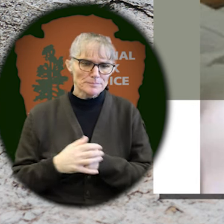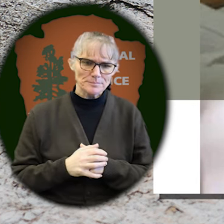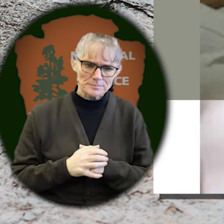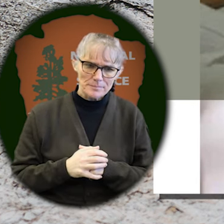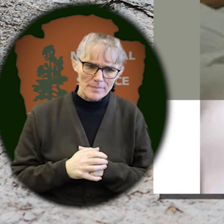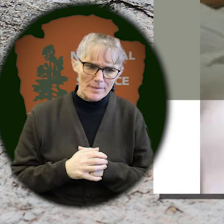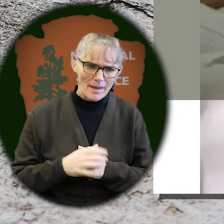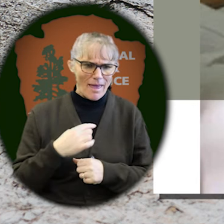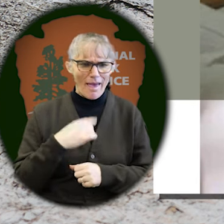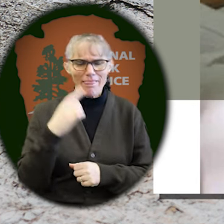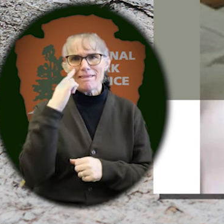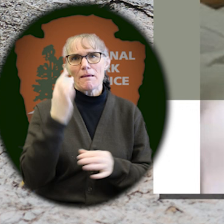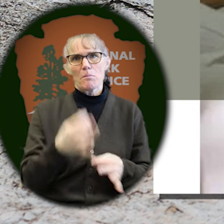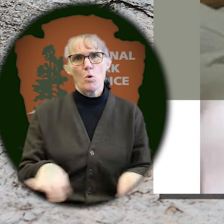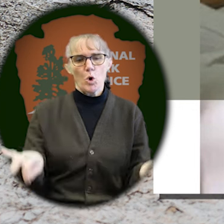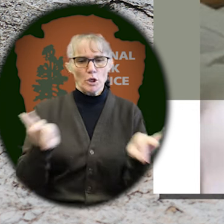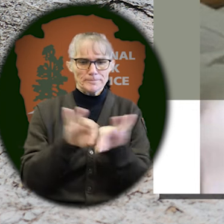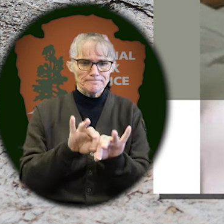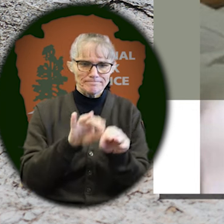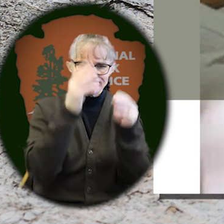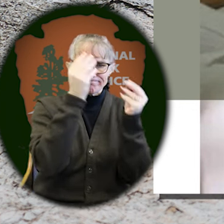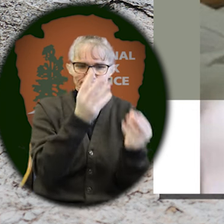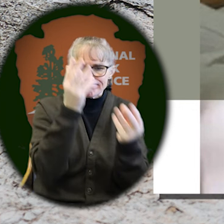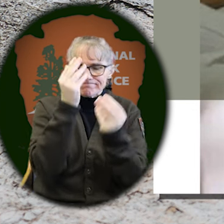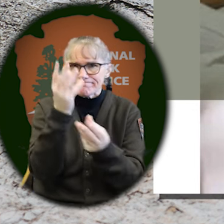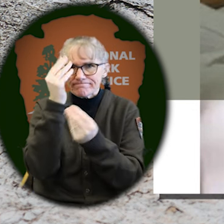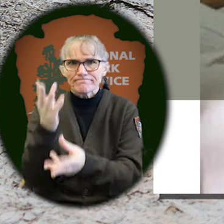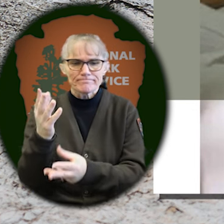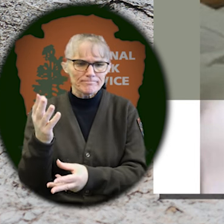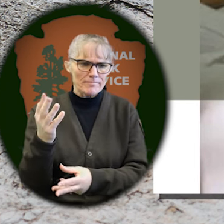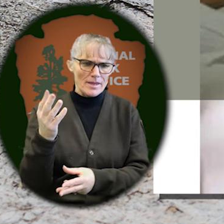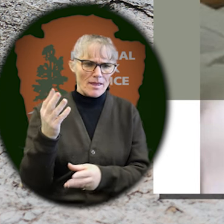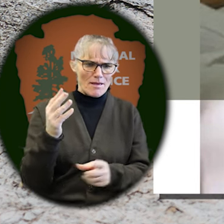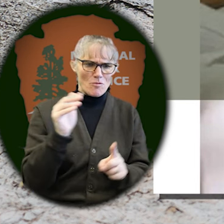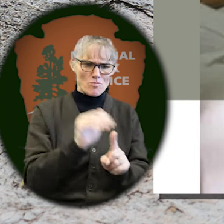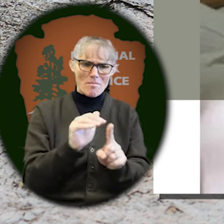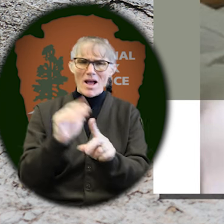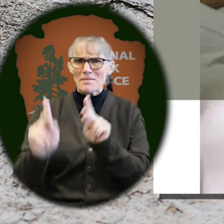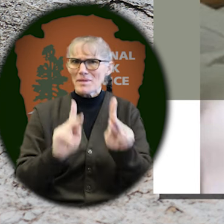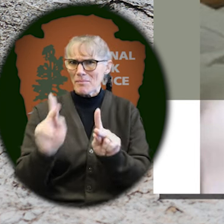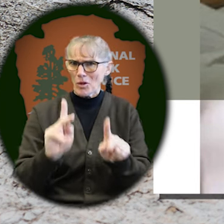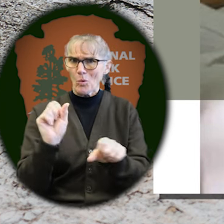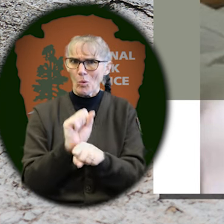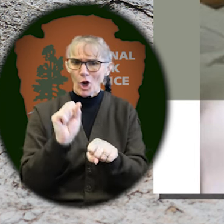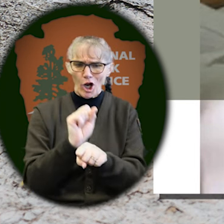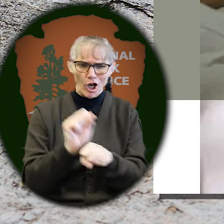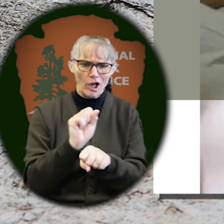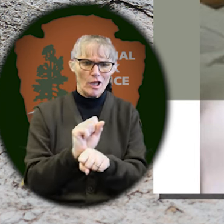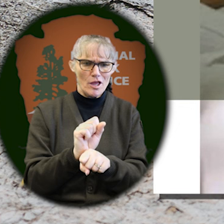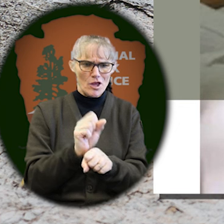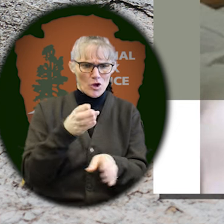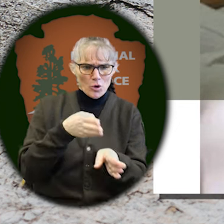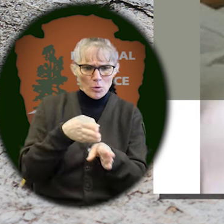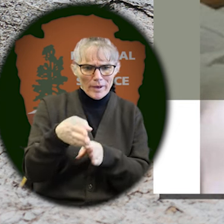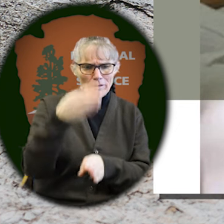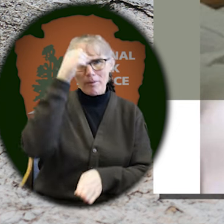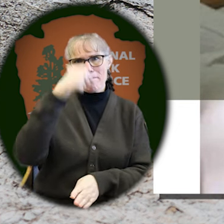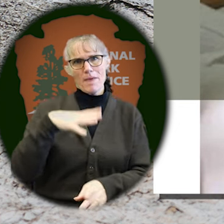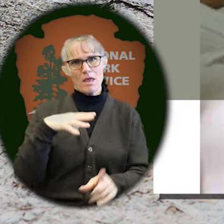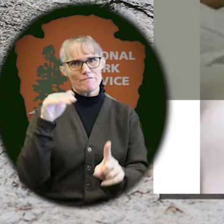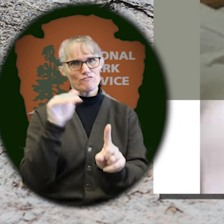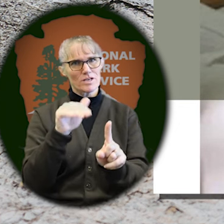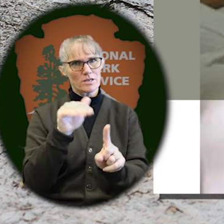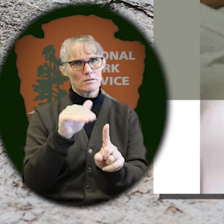And I think it's important to raise awareness, especially for people who work in a very male-dominated